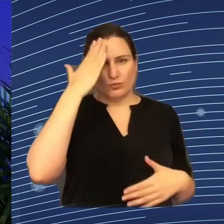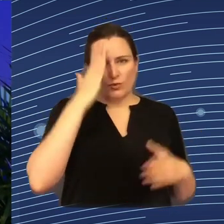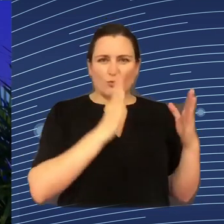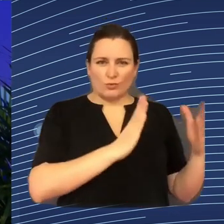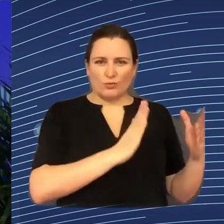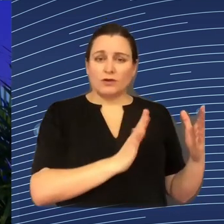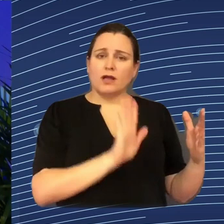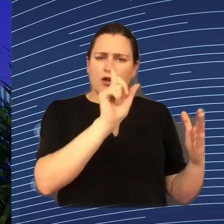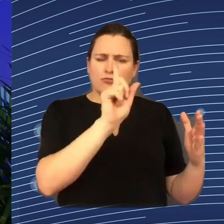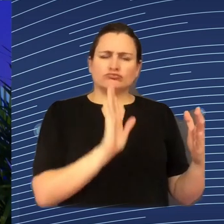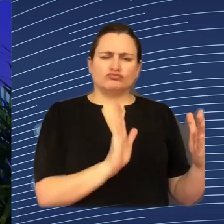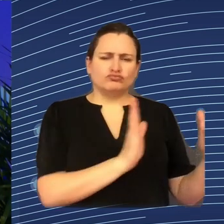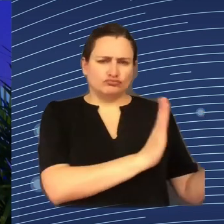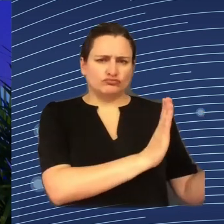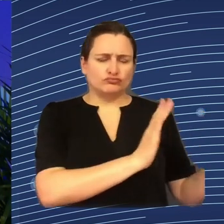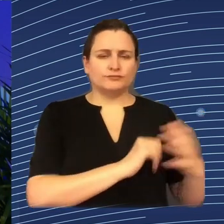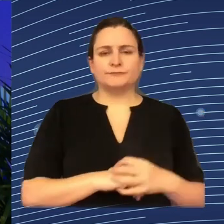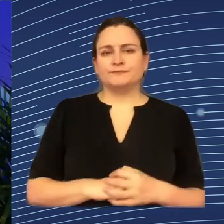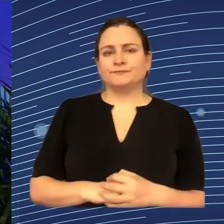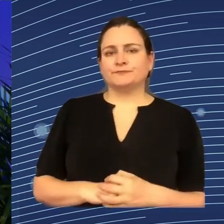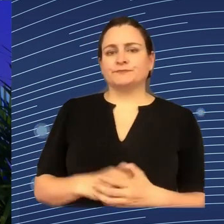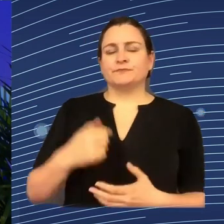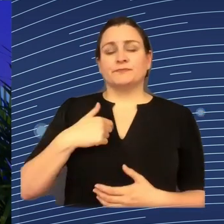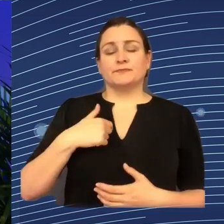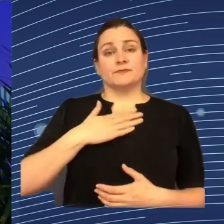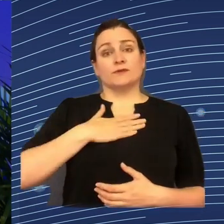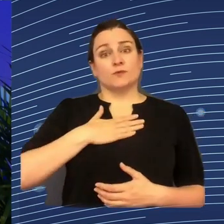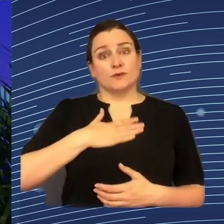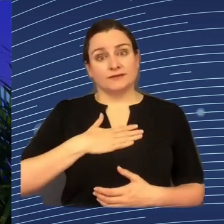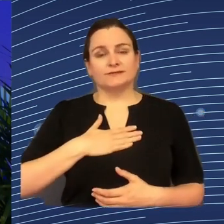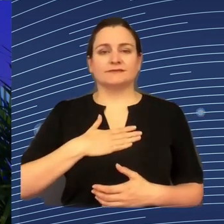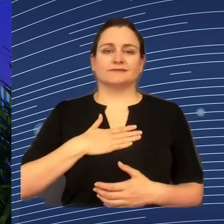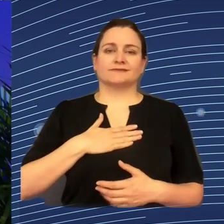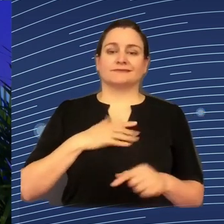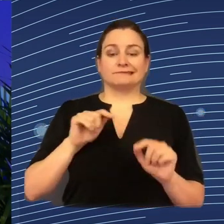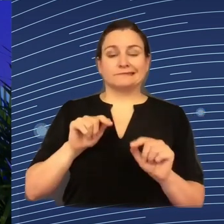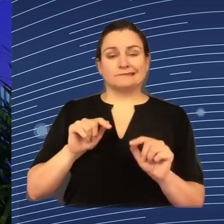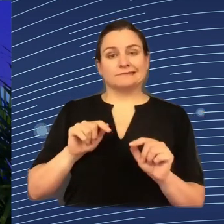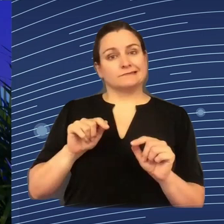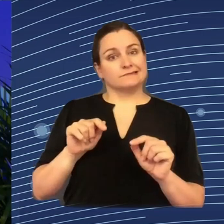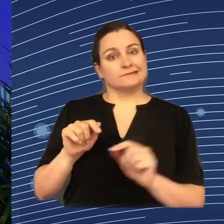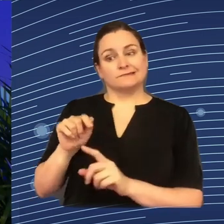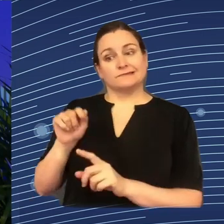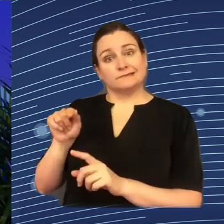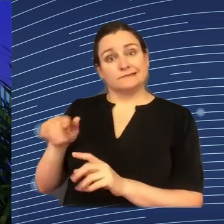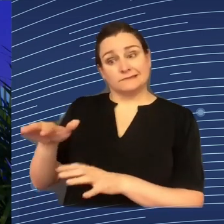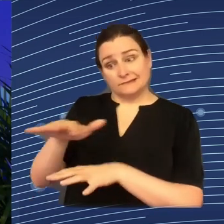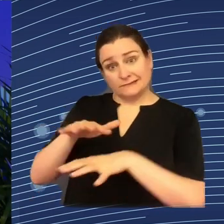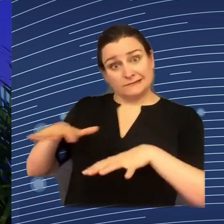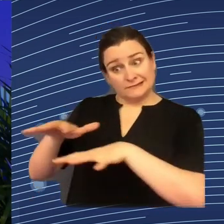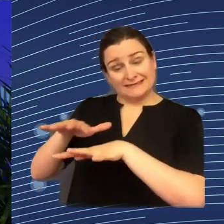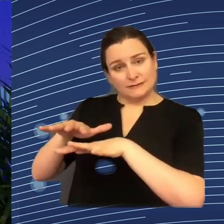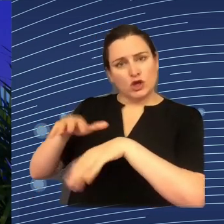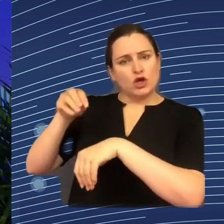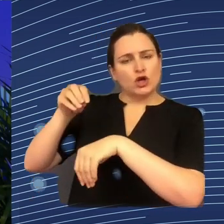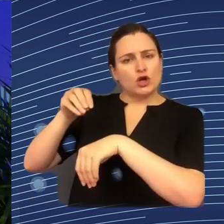I think the point is really understanding, as I was saying earlier, what is the problematic situation that we are trying